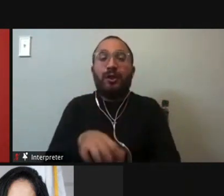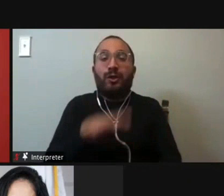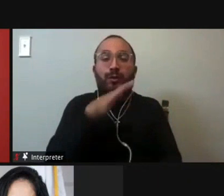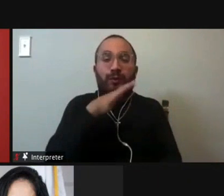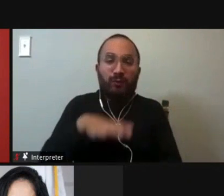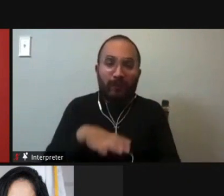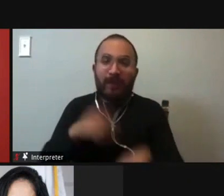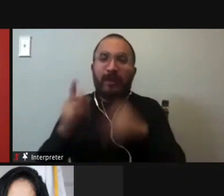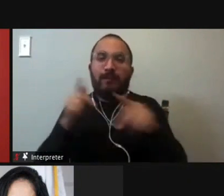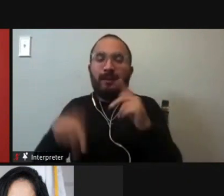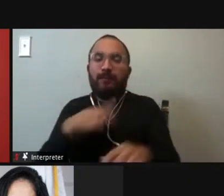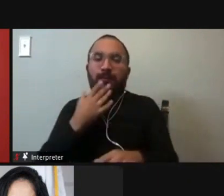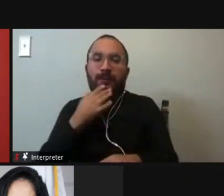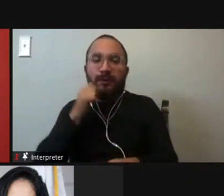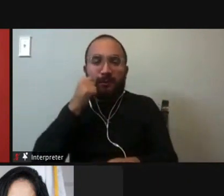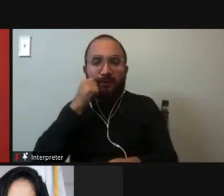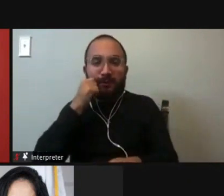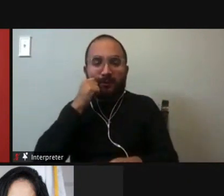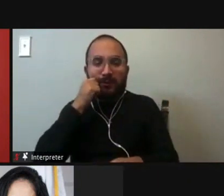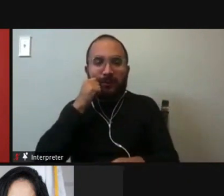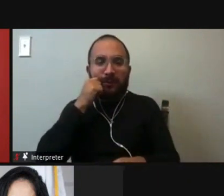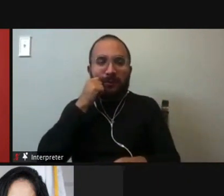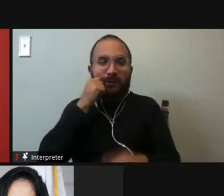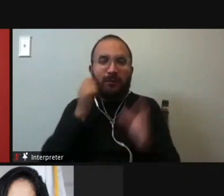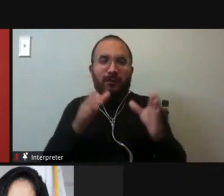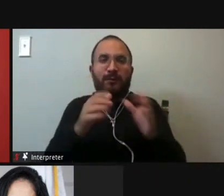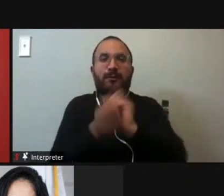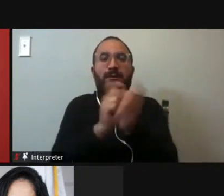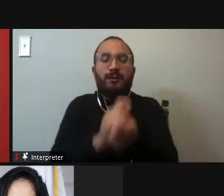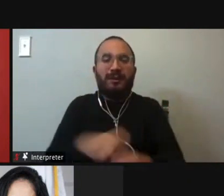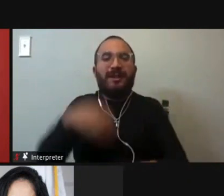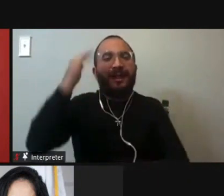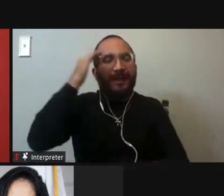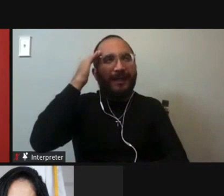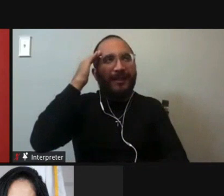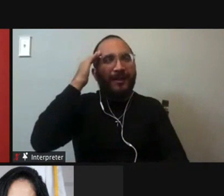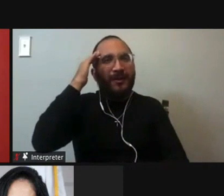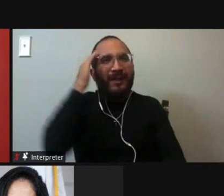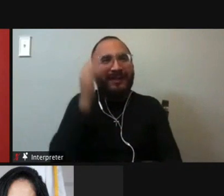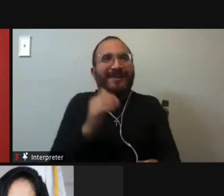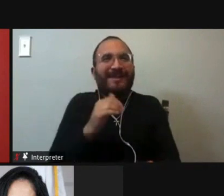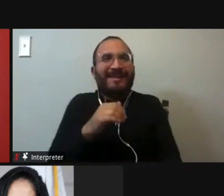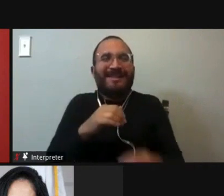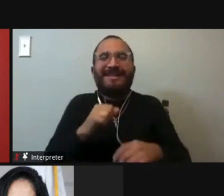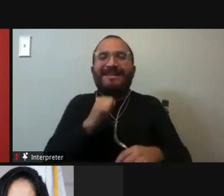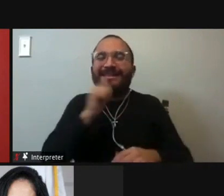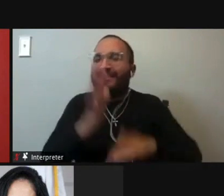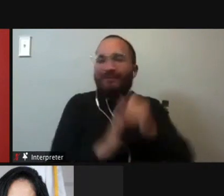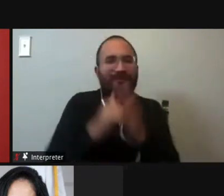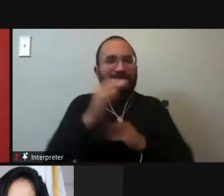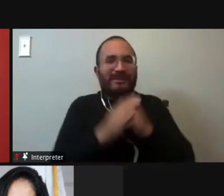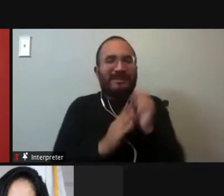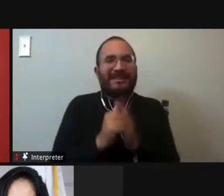So I think it's important to not only explain these races to people. I know sometimes it makes people uncomfortable that we elect judicial